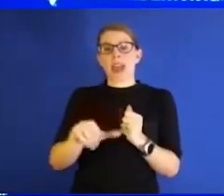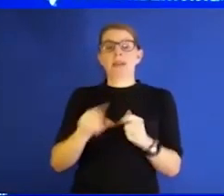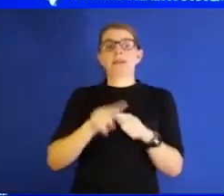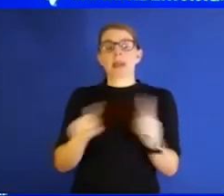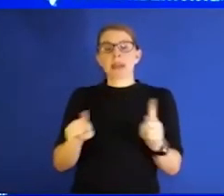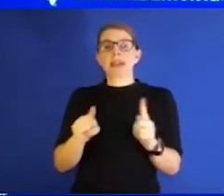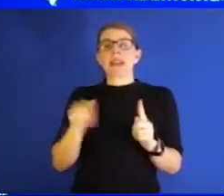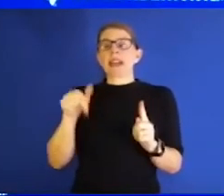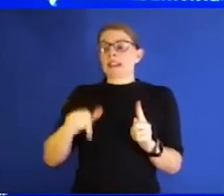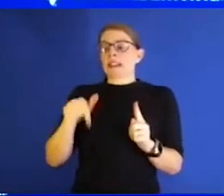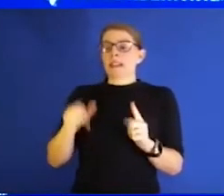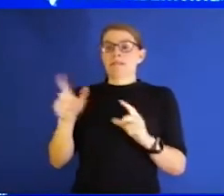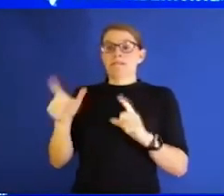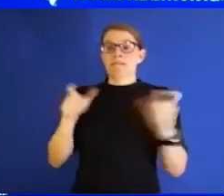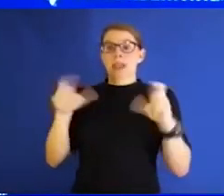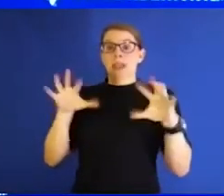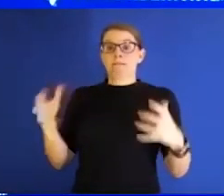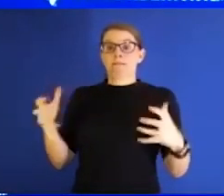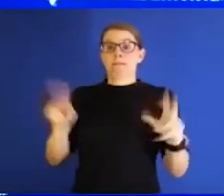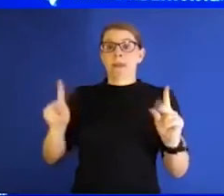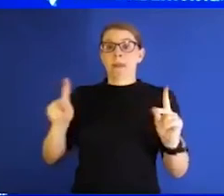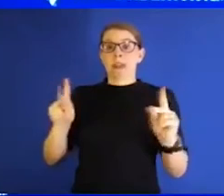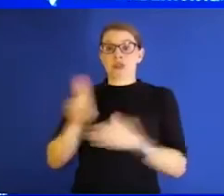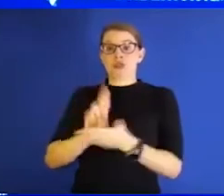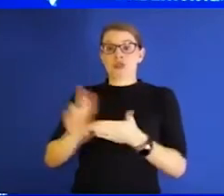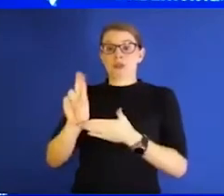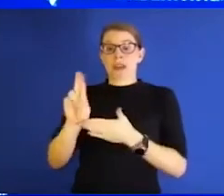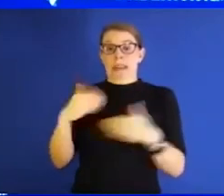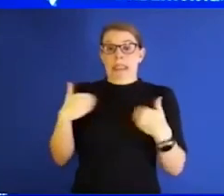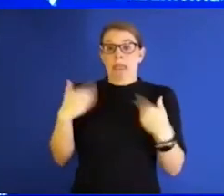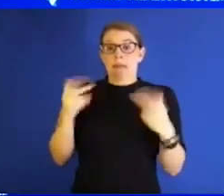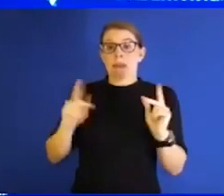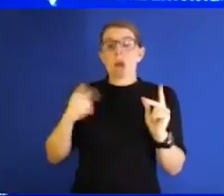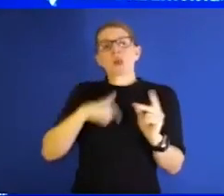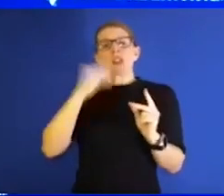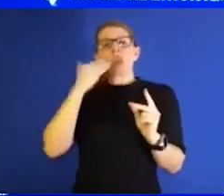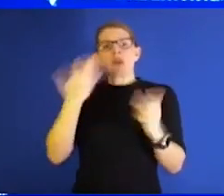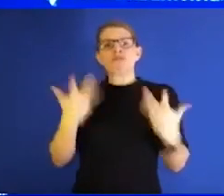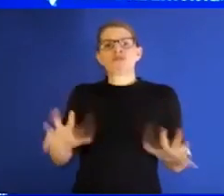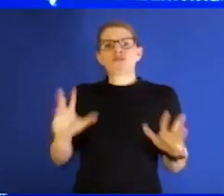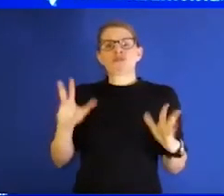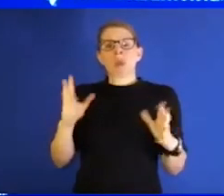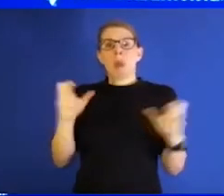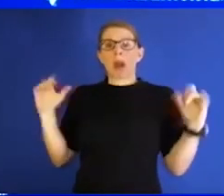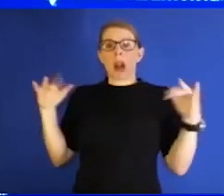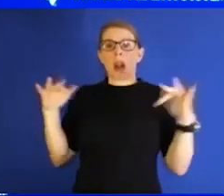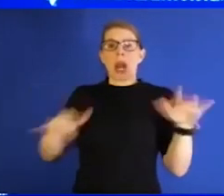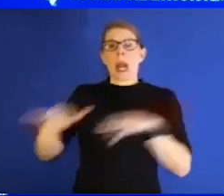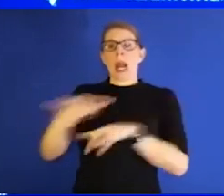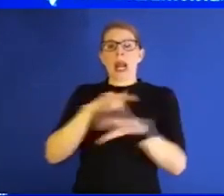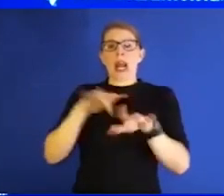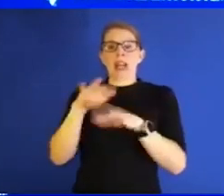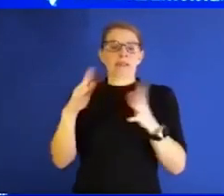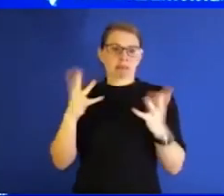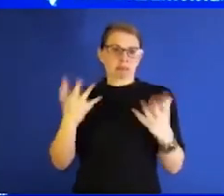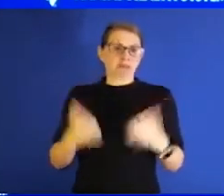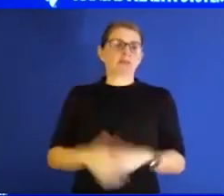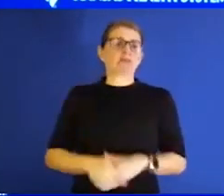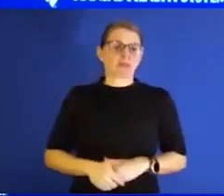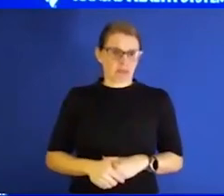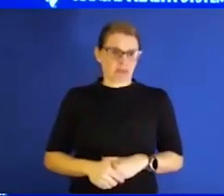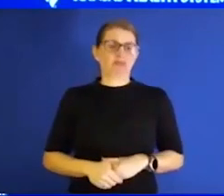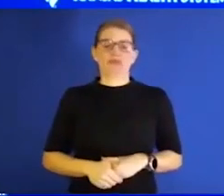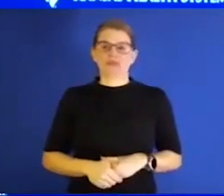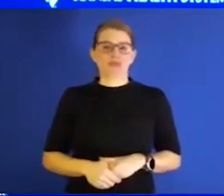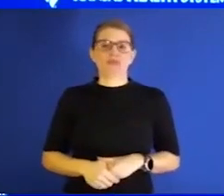population at the university, younger people, we know they are going to want to congregate and get together and gather. And that is also in the